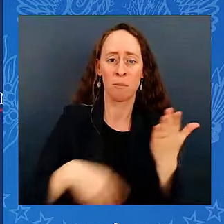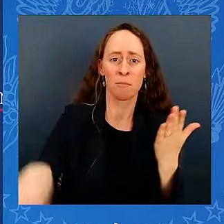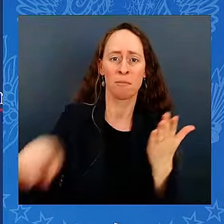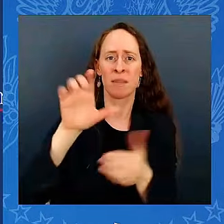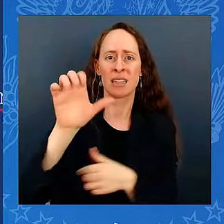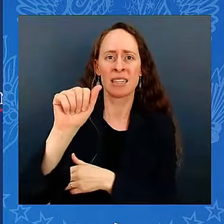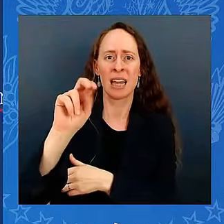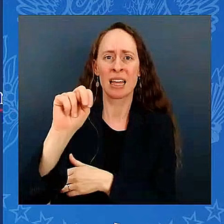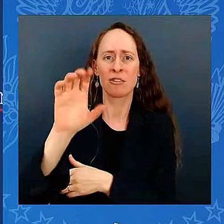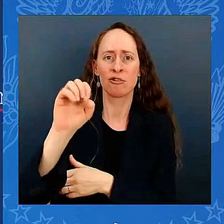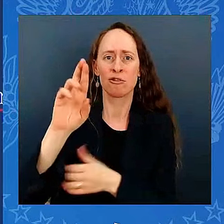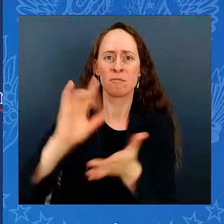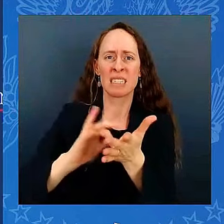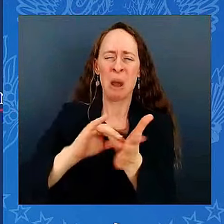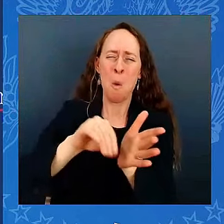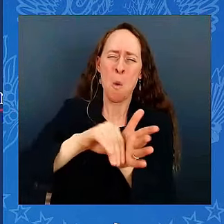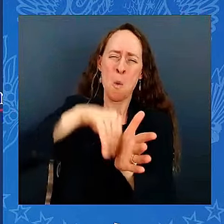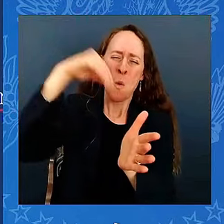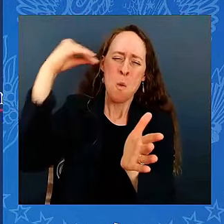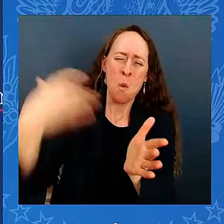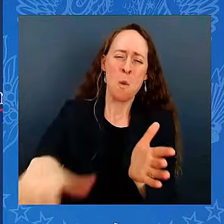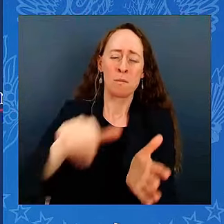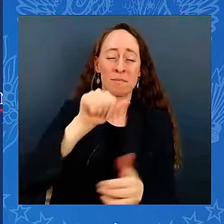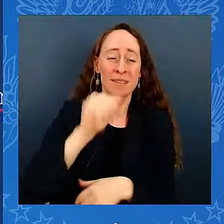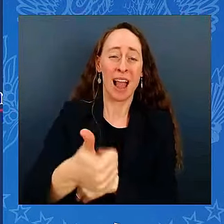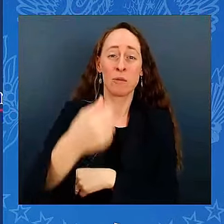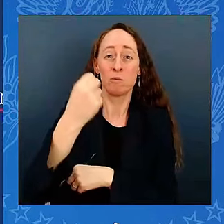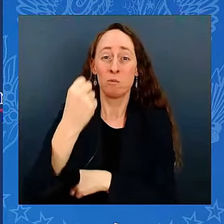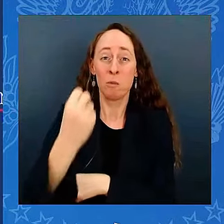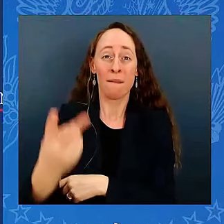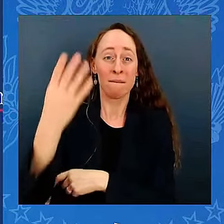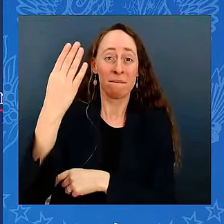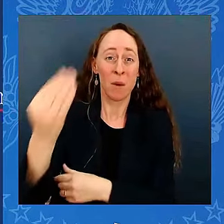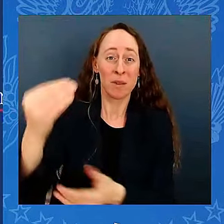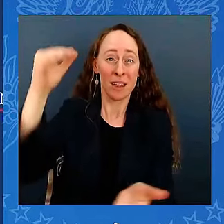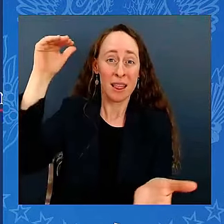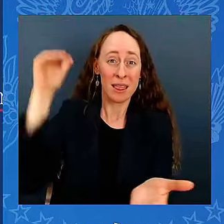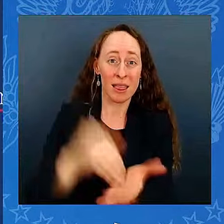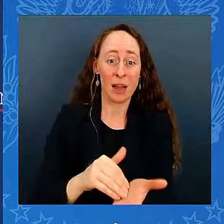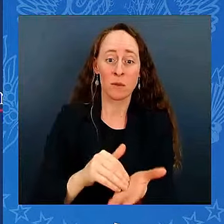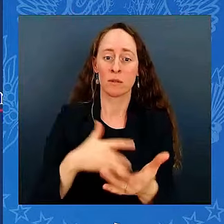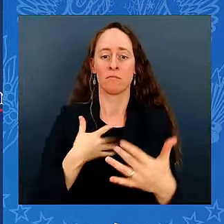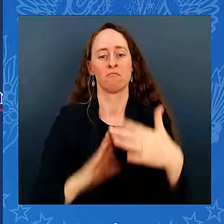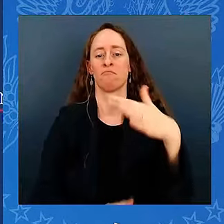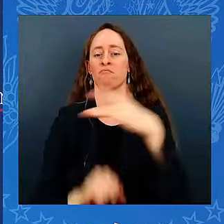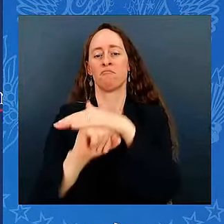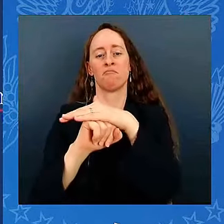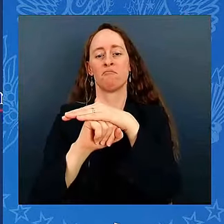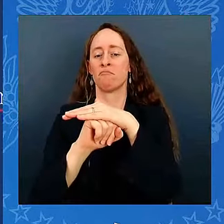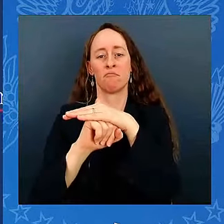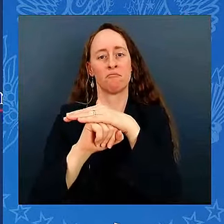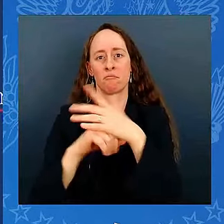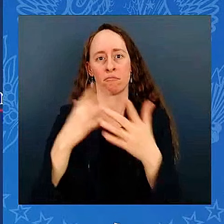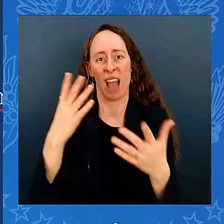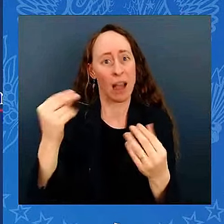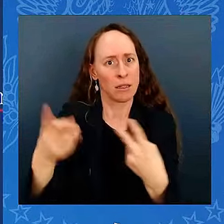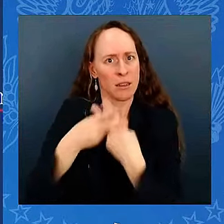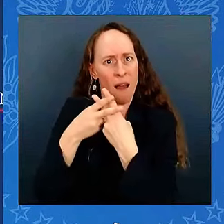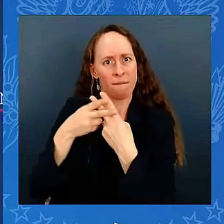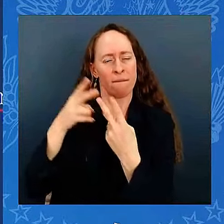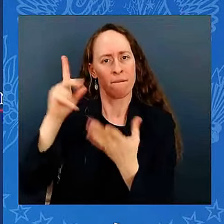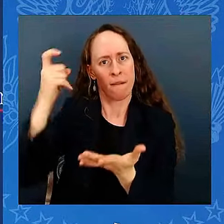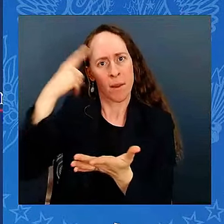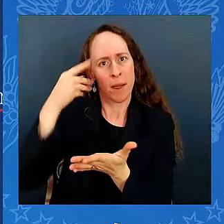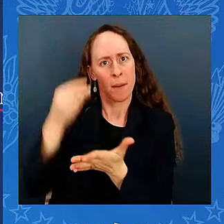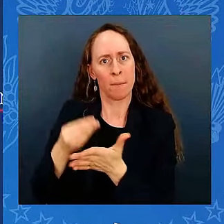a year. These reforms don't just save seniors money, but equally important, they save every American taxpayer